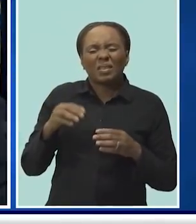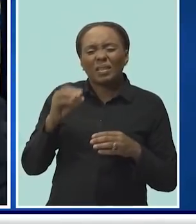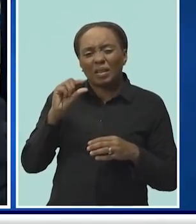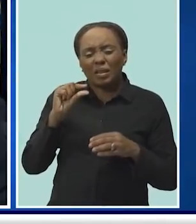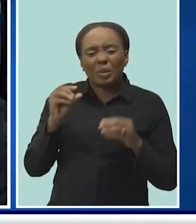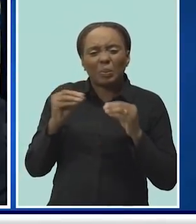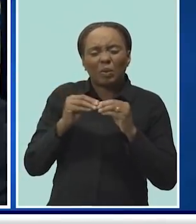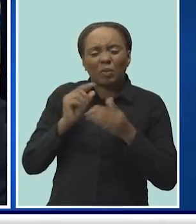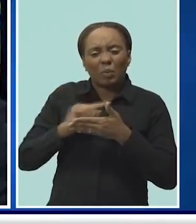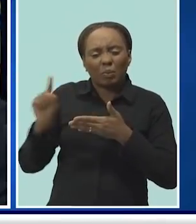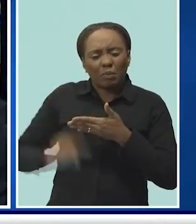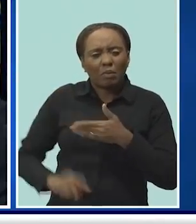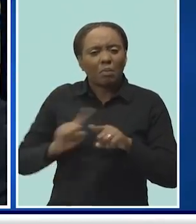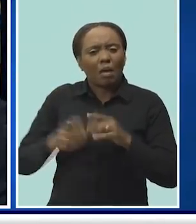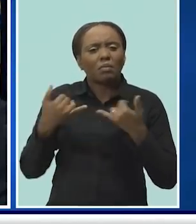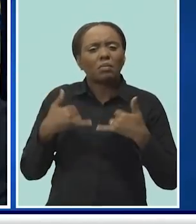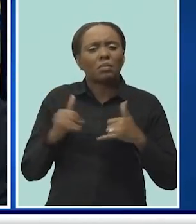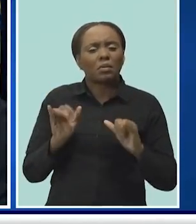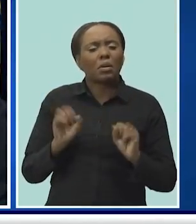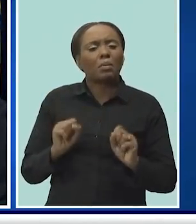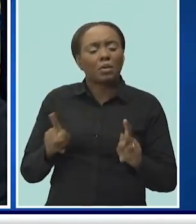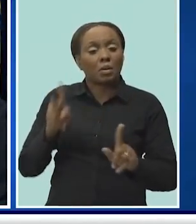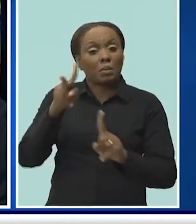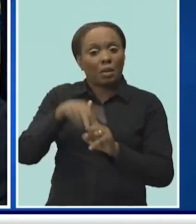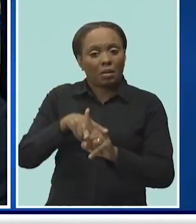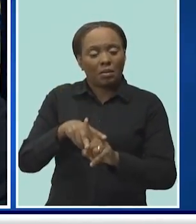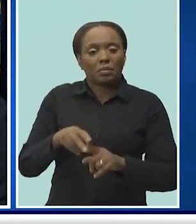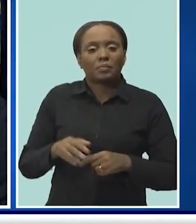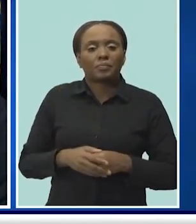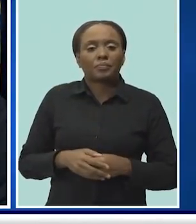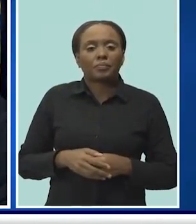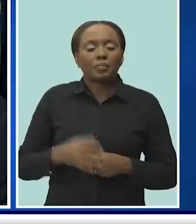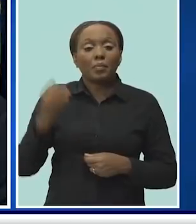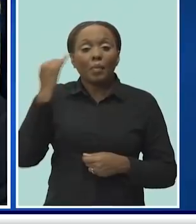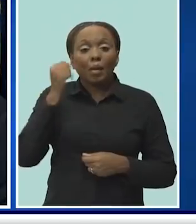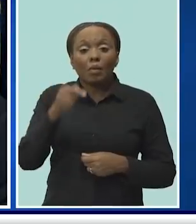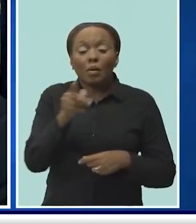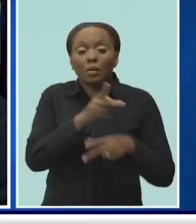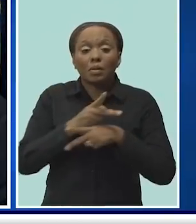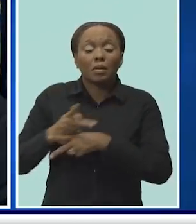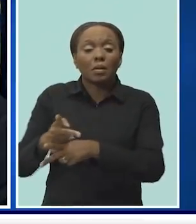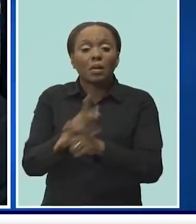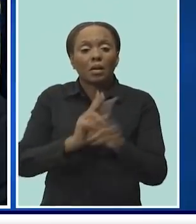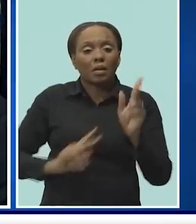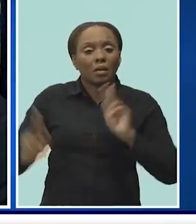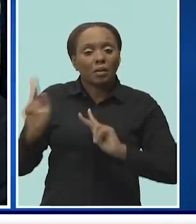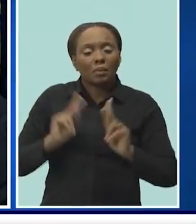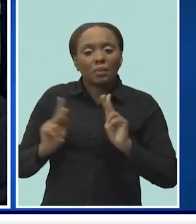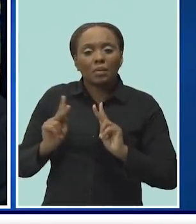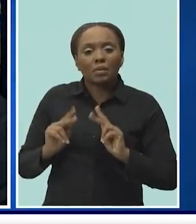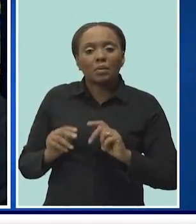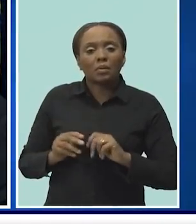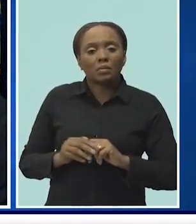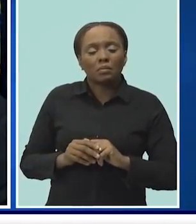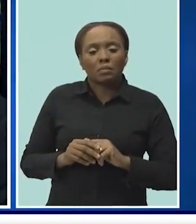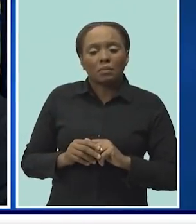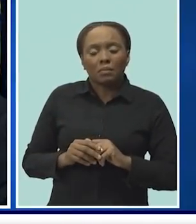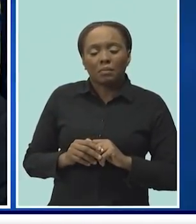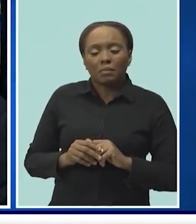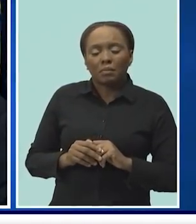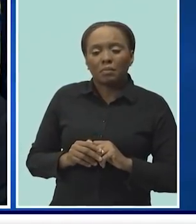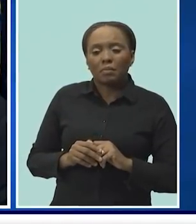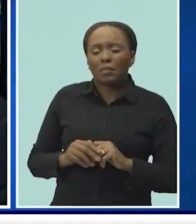you still have the opportunity to apply for passes. Caregivers are an especially